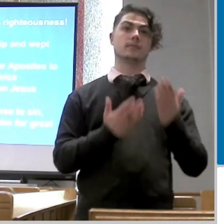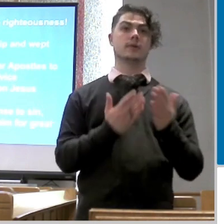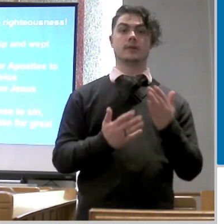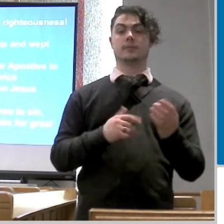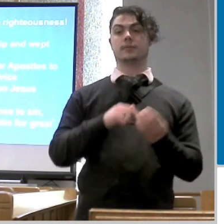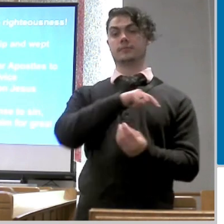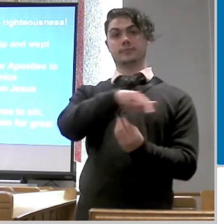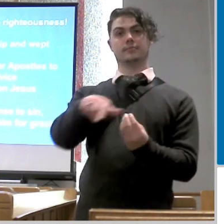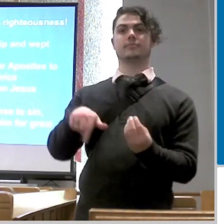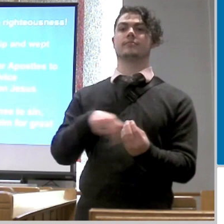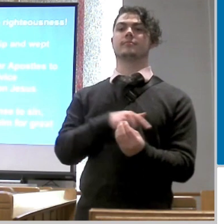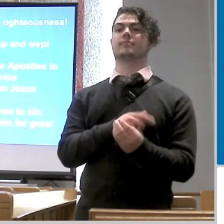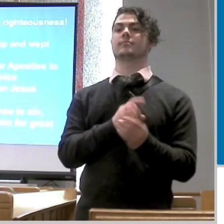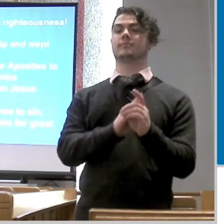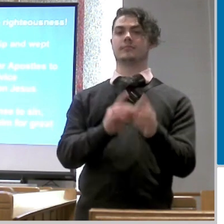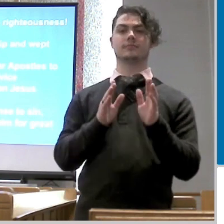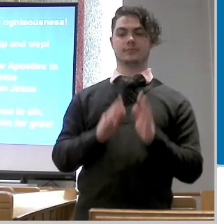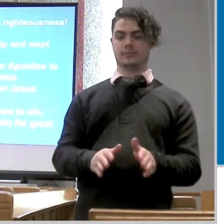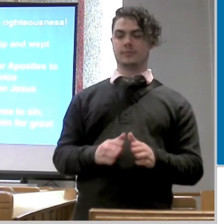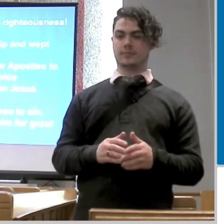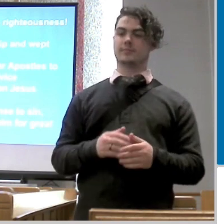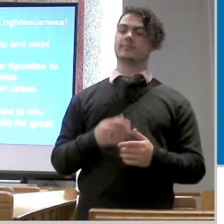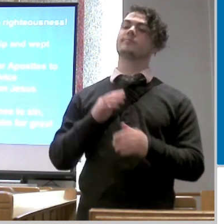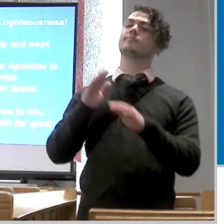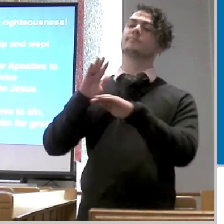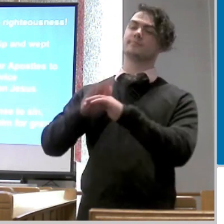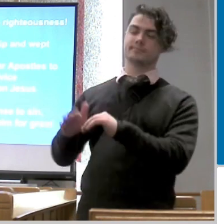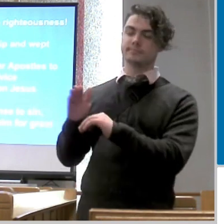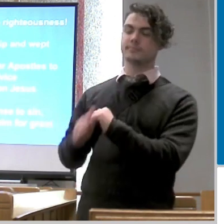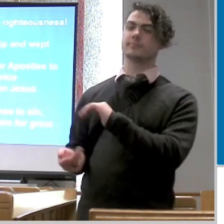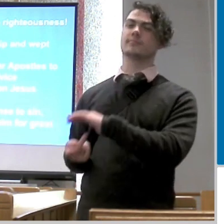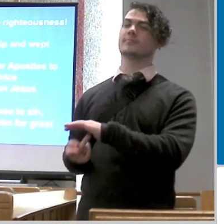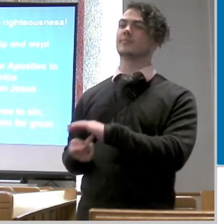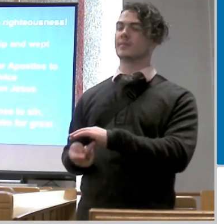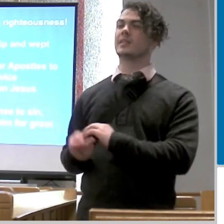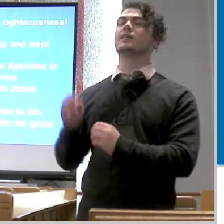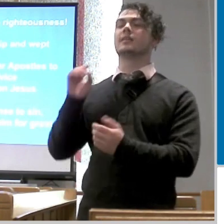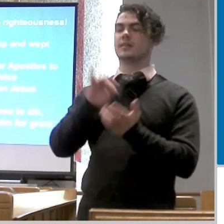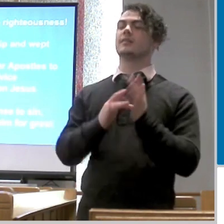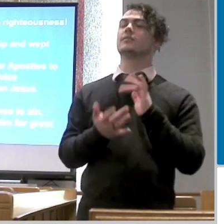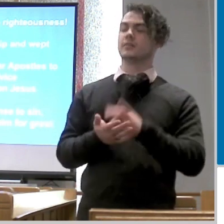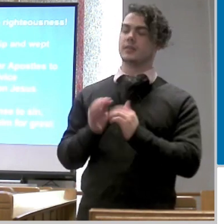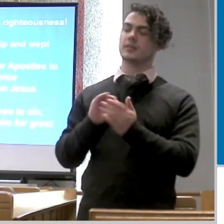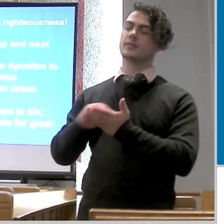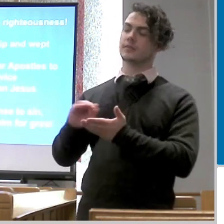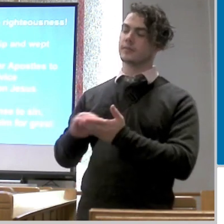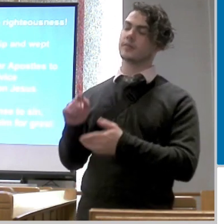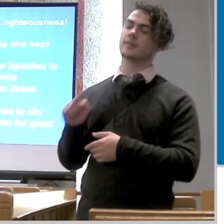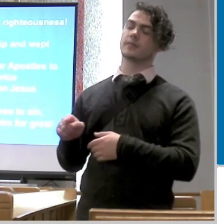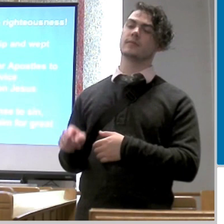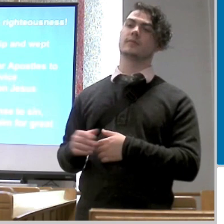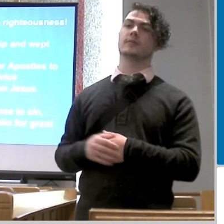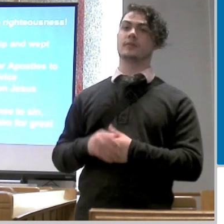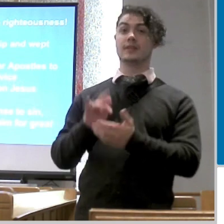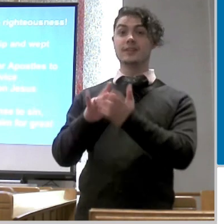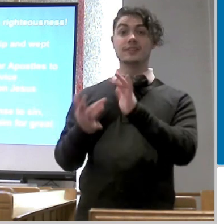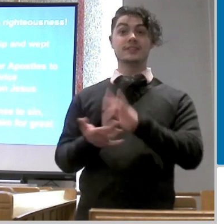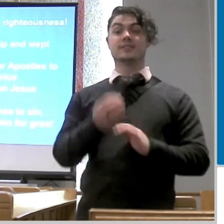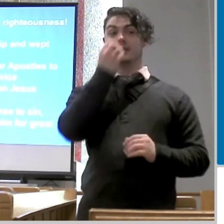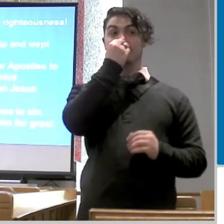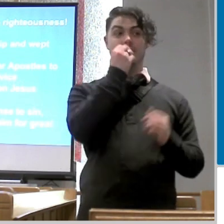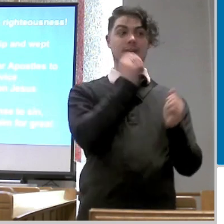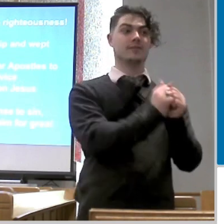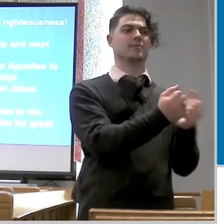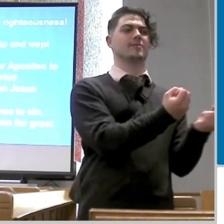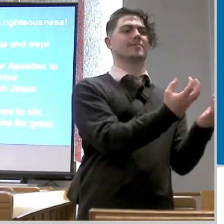knowing what i know knowing that jesus ate with tax collectors he ate with prostitutes he ate he ate with all these